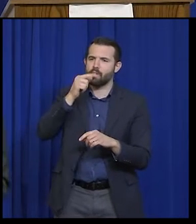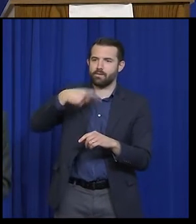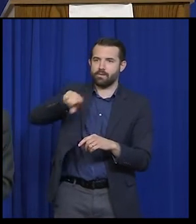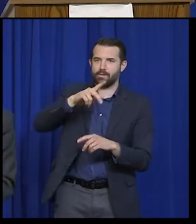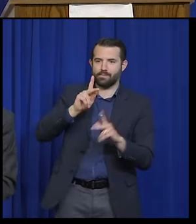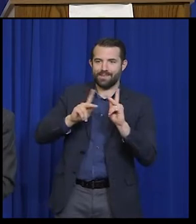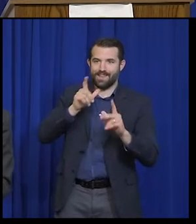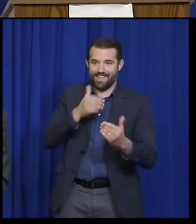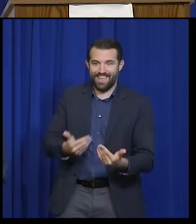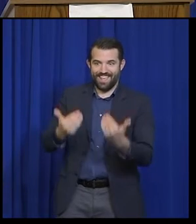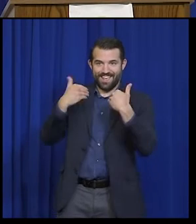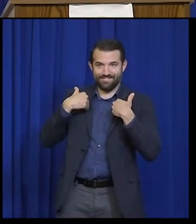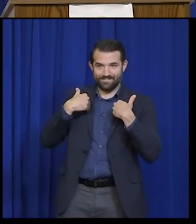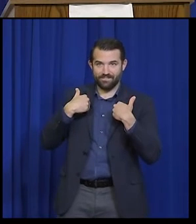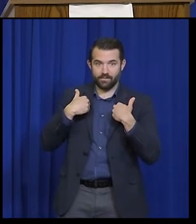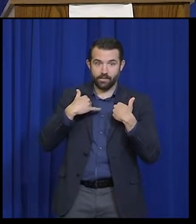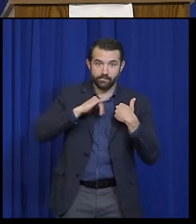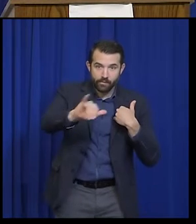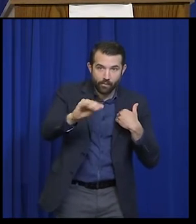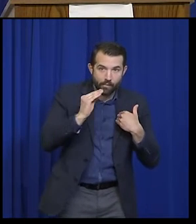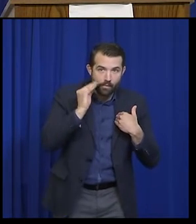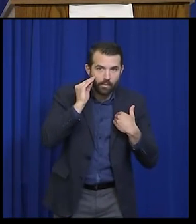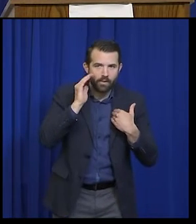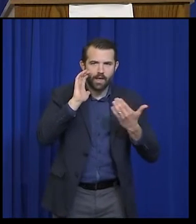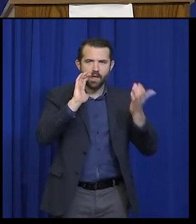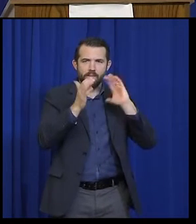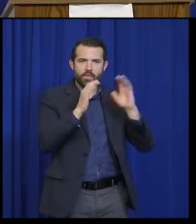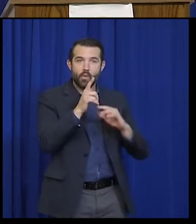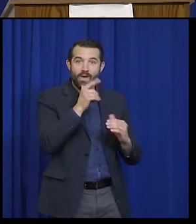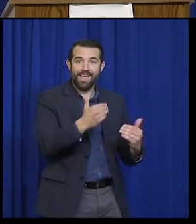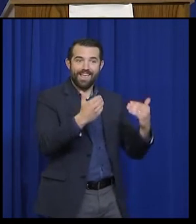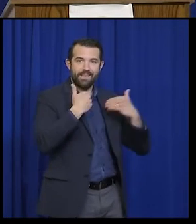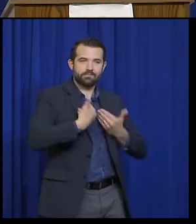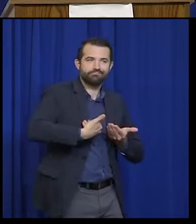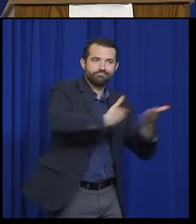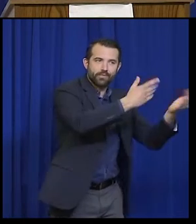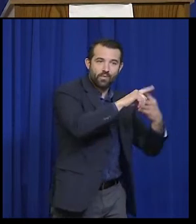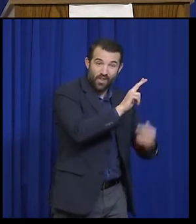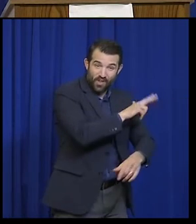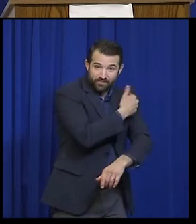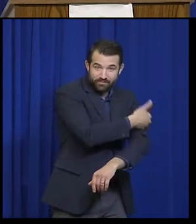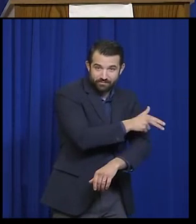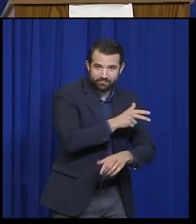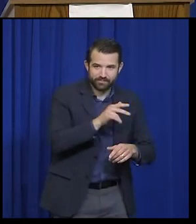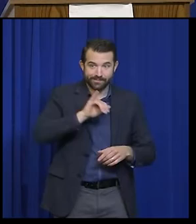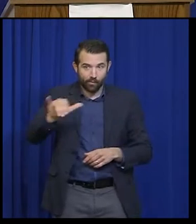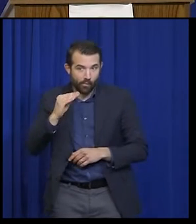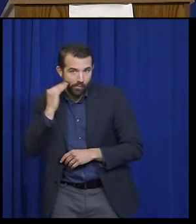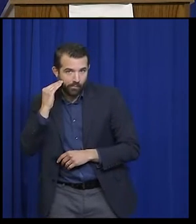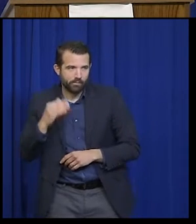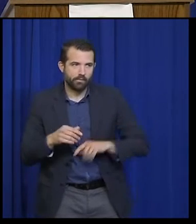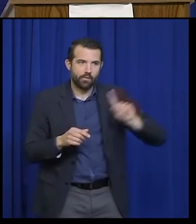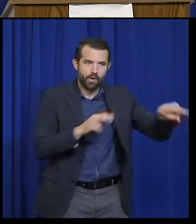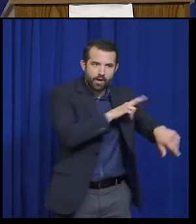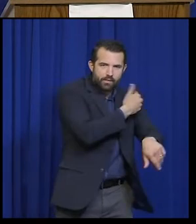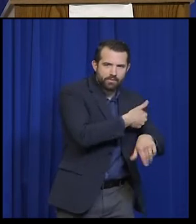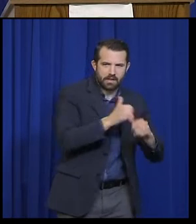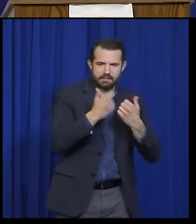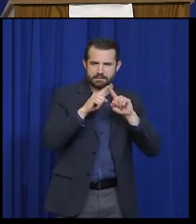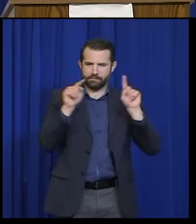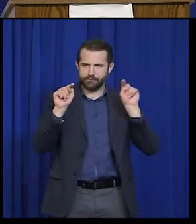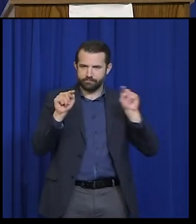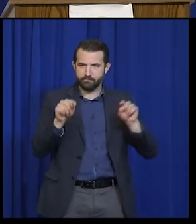The slide on the left does the former. What it does is charts the number of new laboratory-confirmed